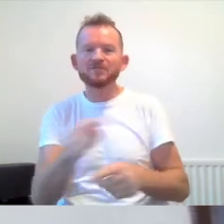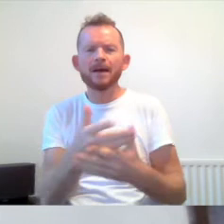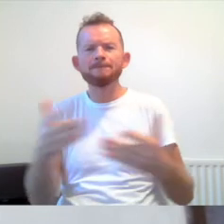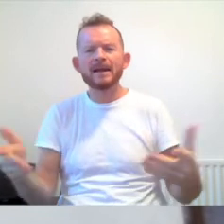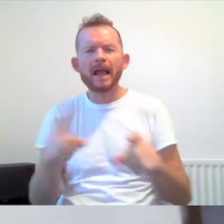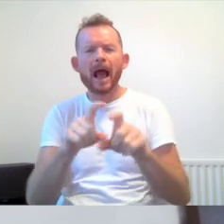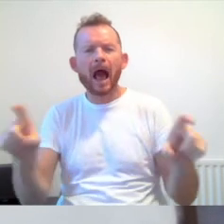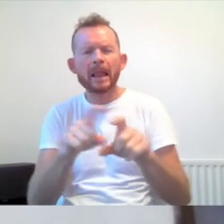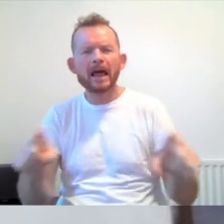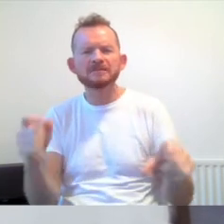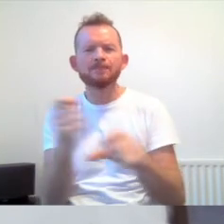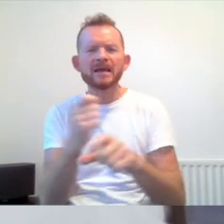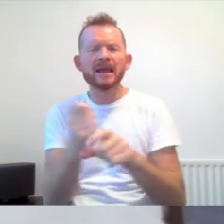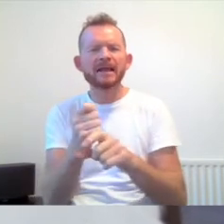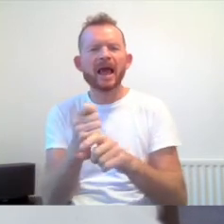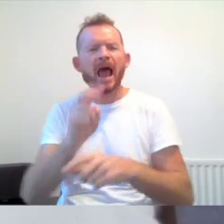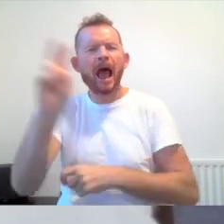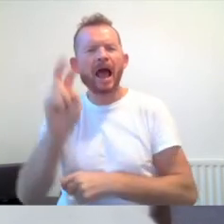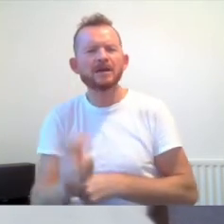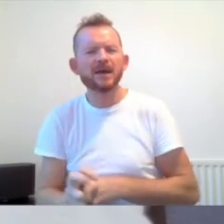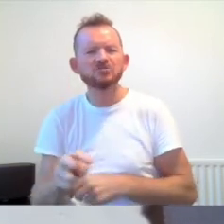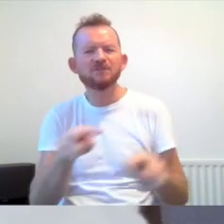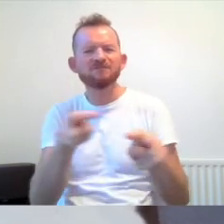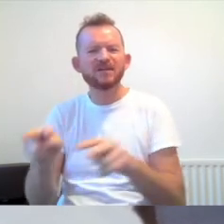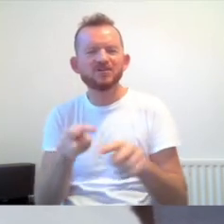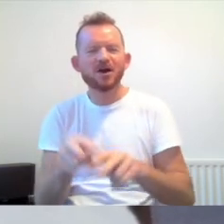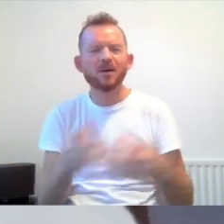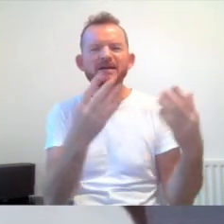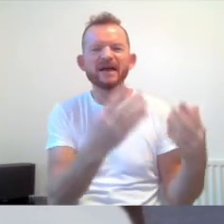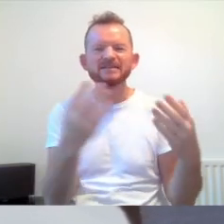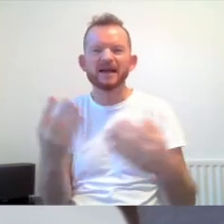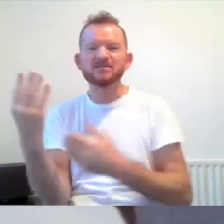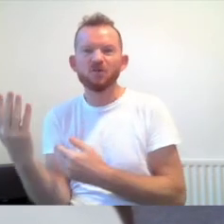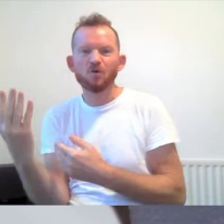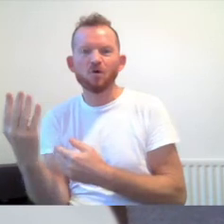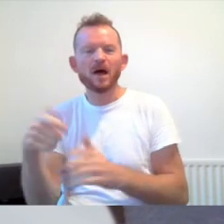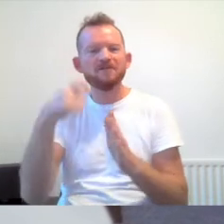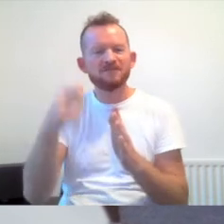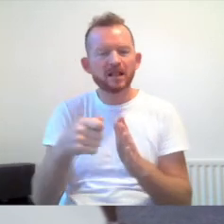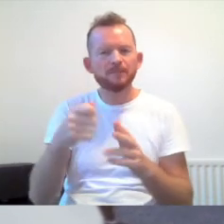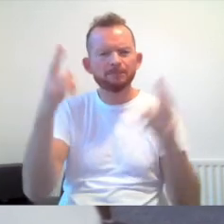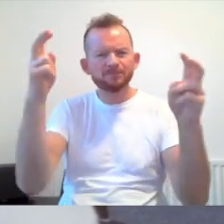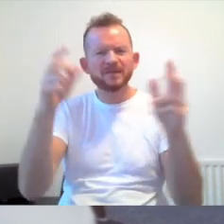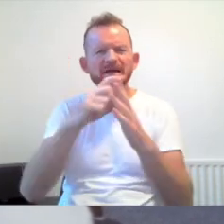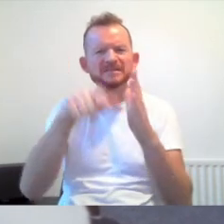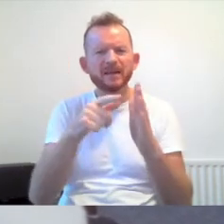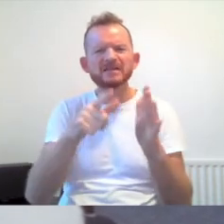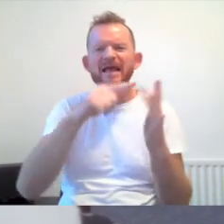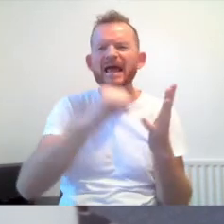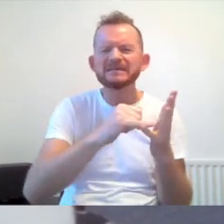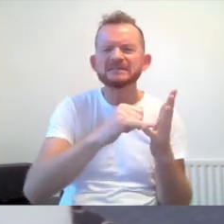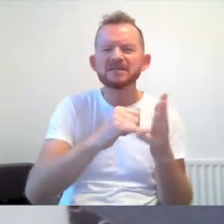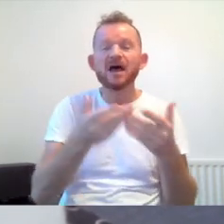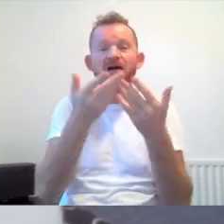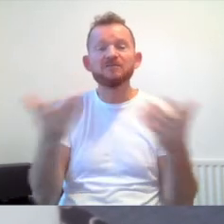the making of an animation video in 1994. The film Disability Is was featured at film festivals